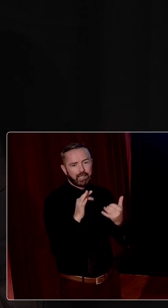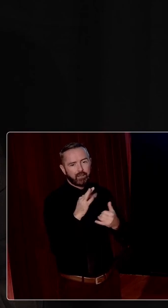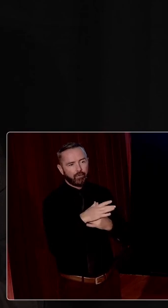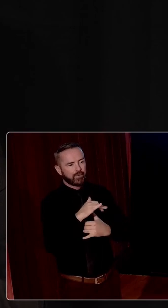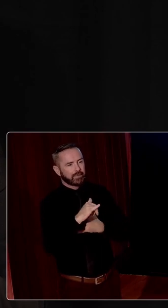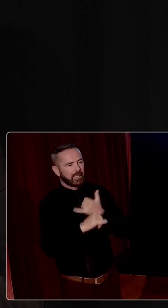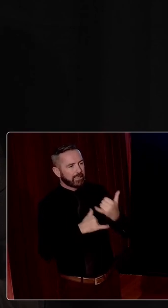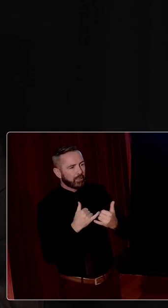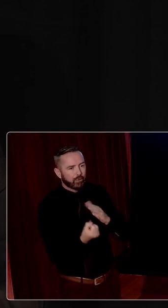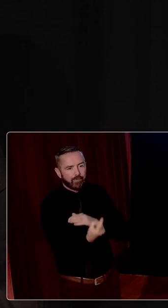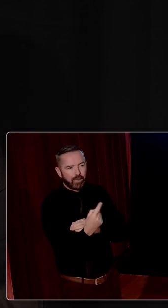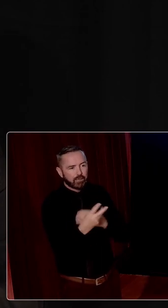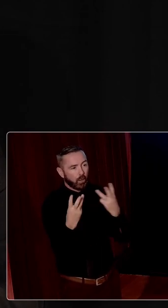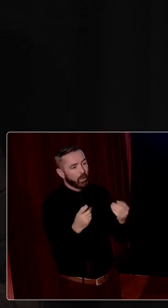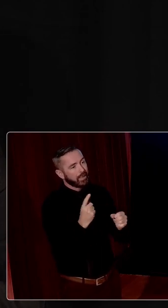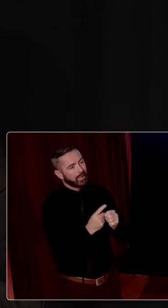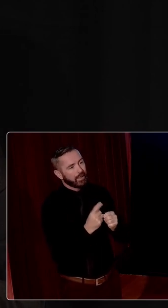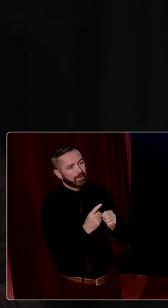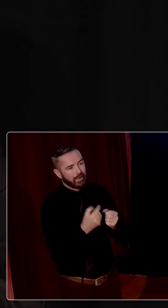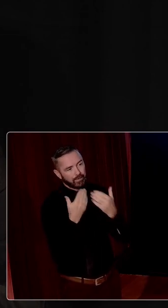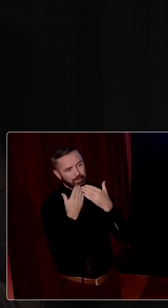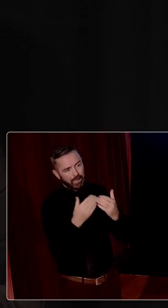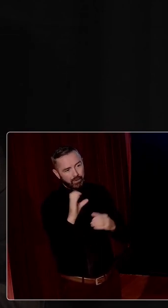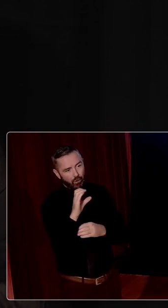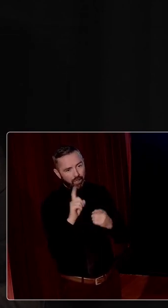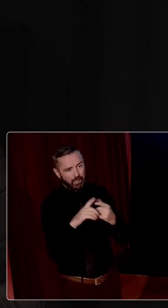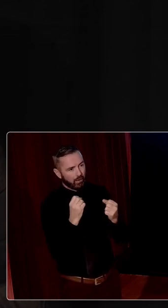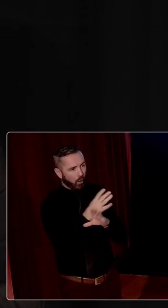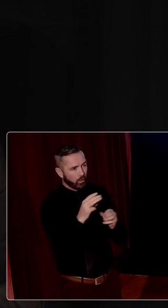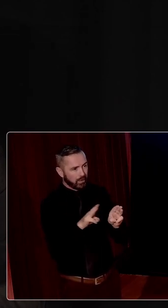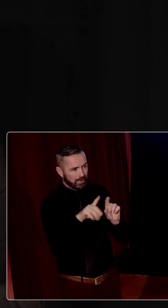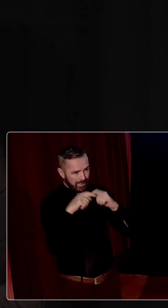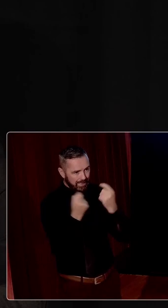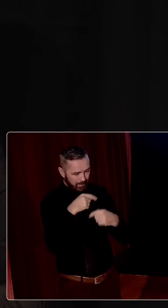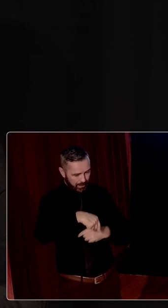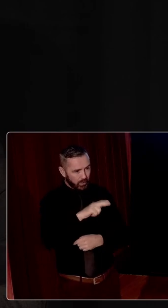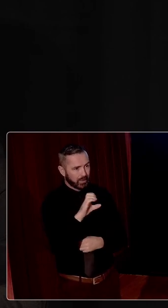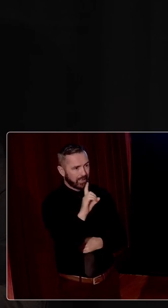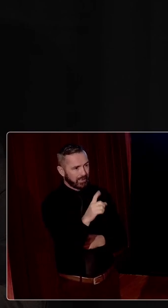I'd like to pay a tribute to Conor and all the decade of centenaries team in UCD.